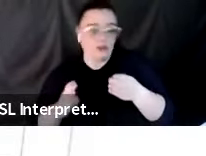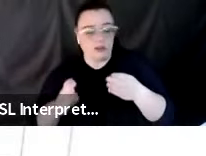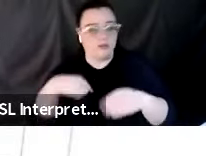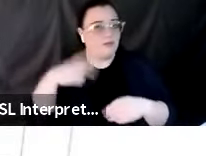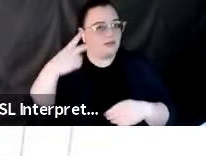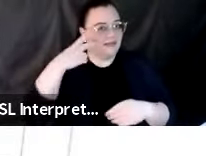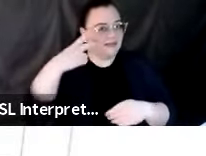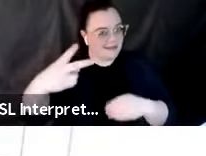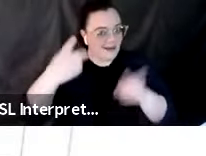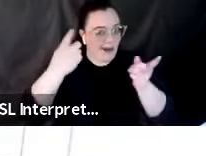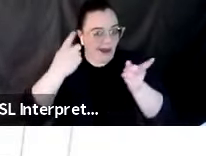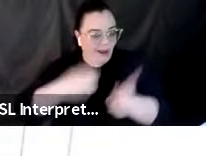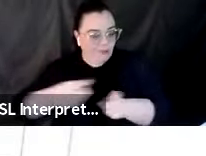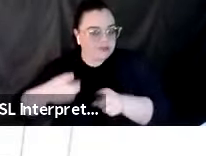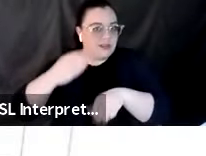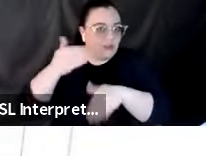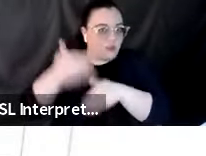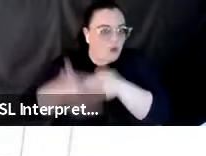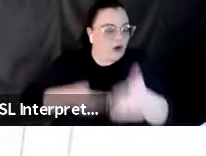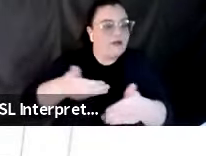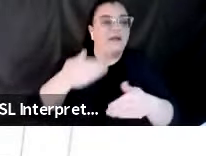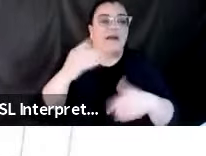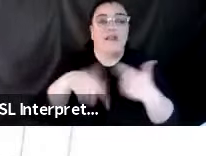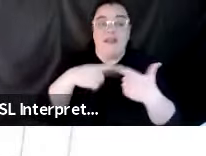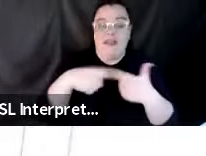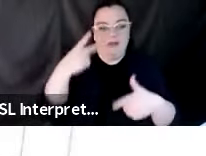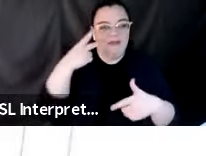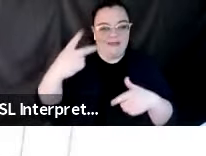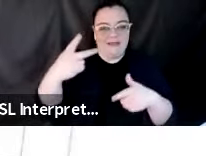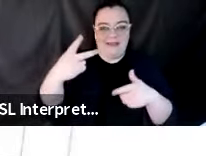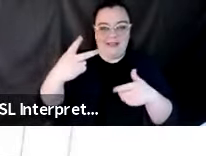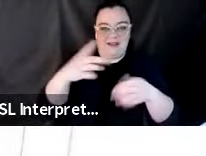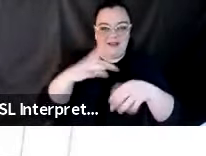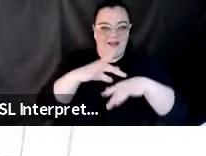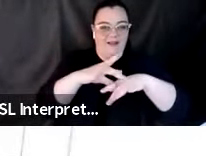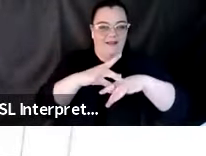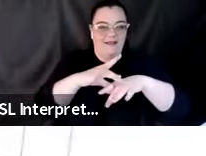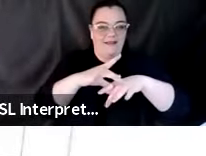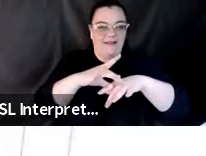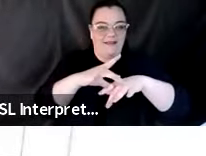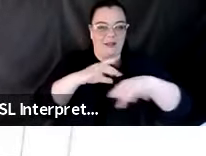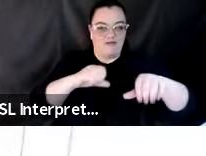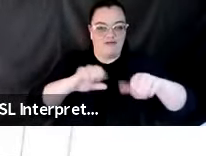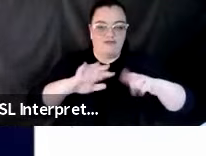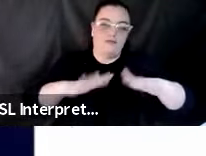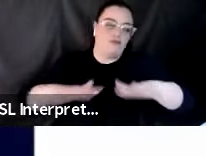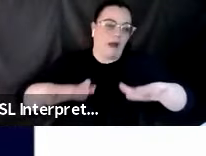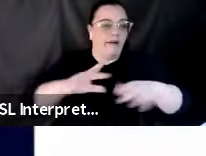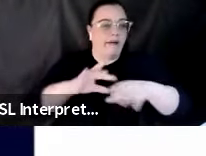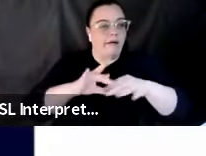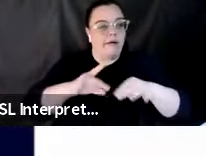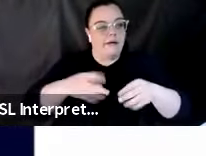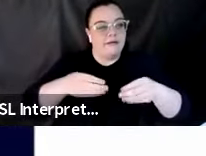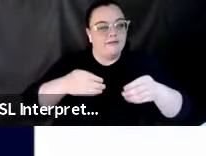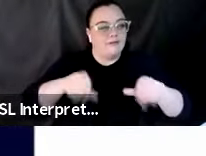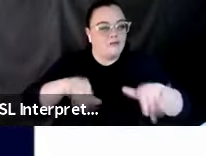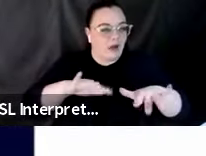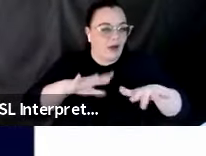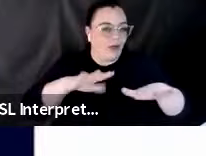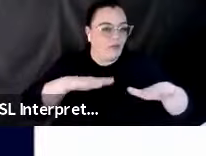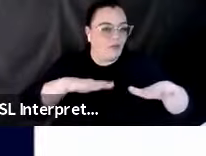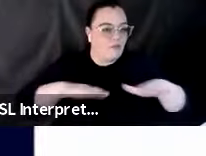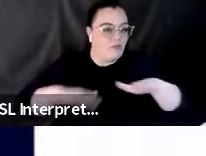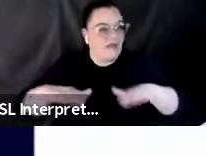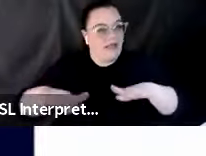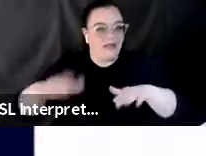progresses. Uh, and then the resulting ground motions at the surface, we can estimate the displacement from one side of the fault to